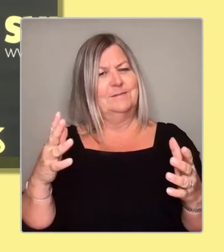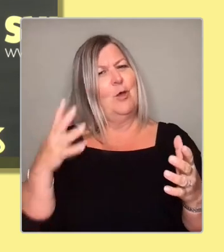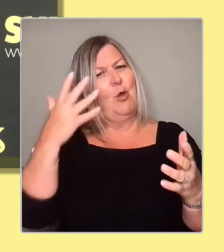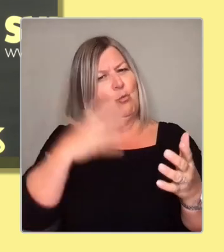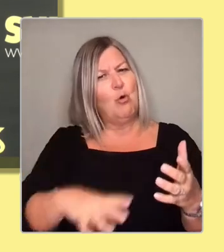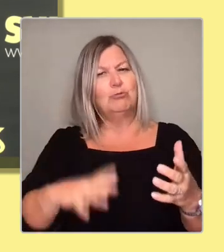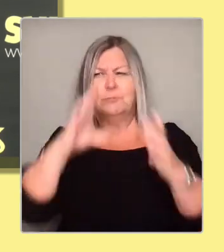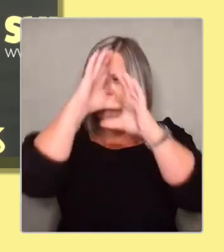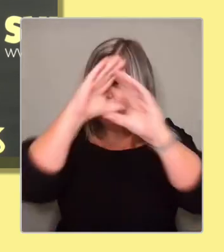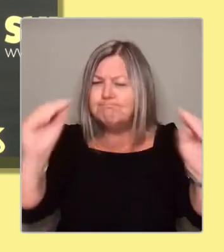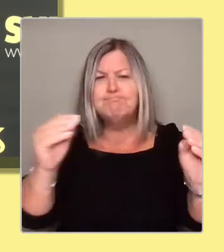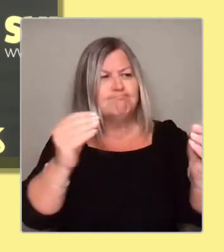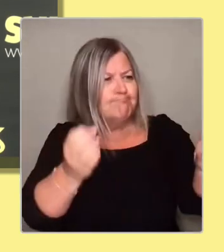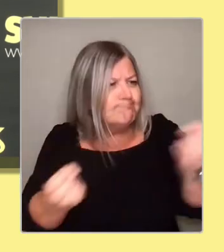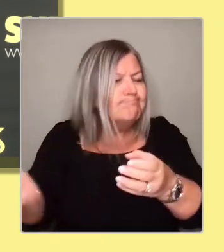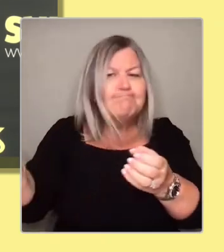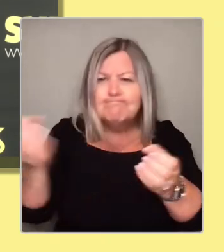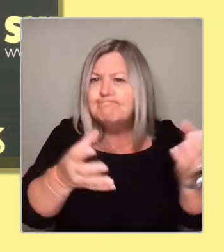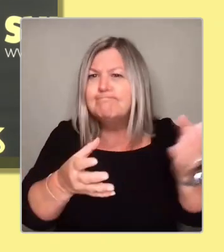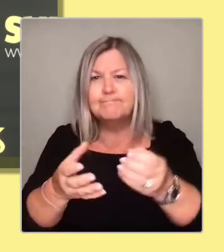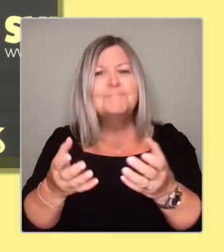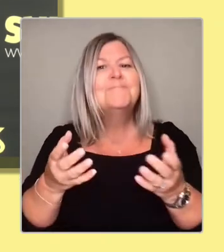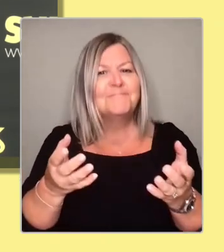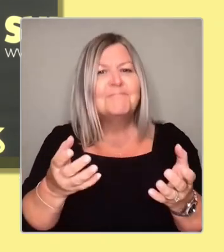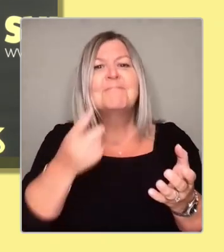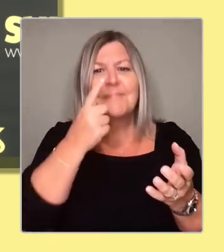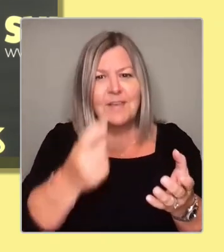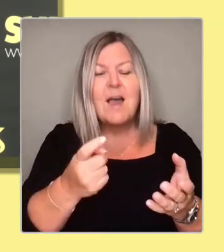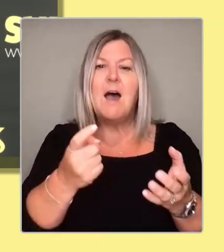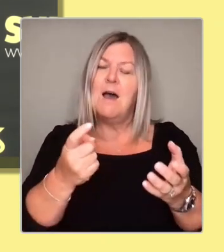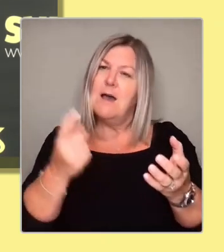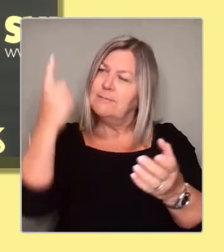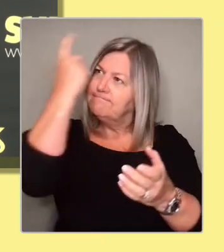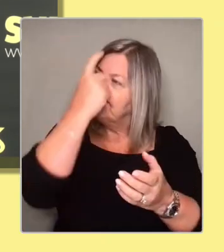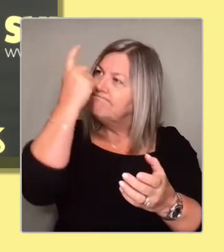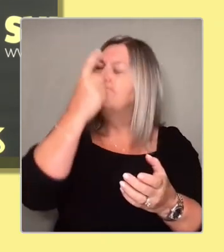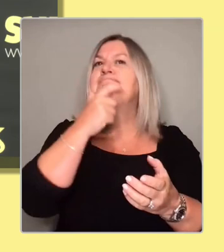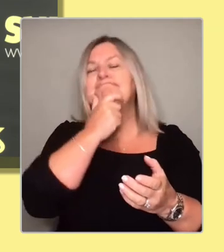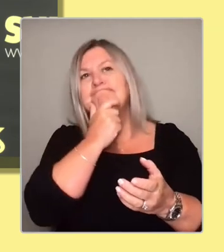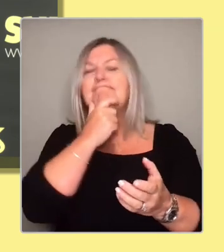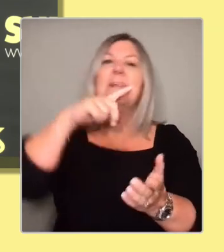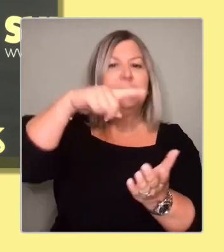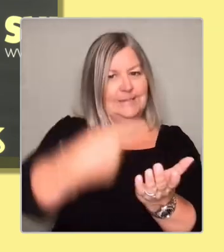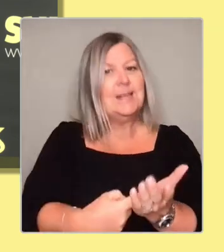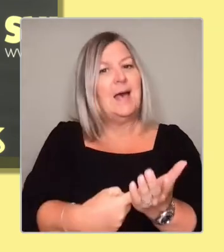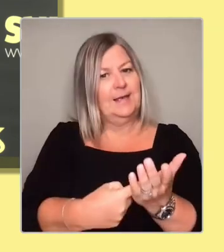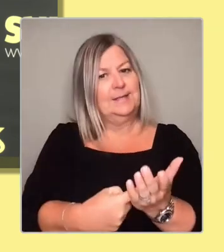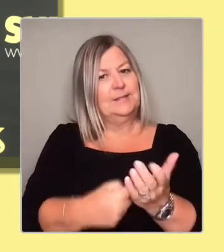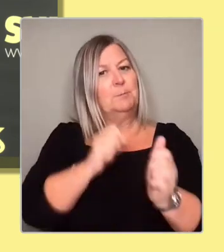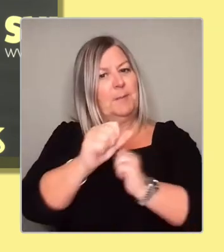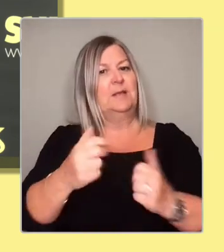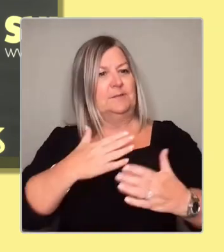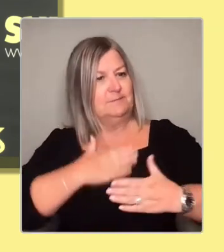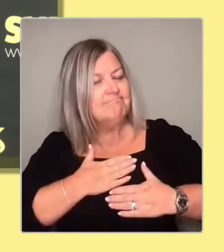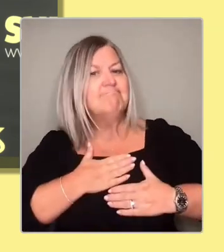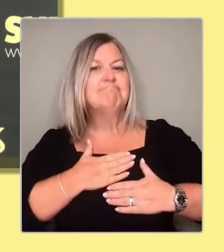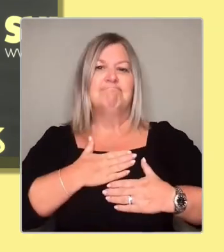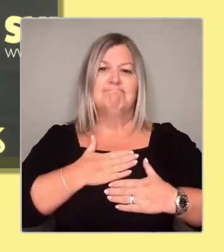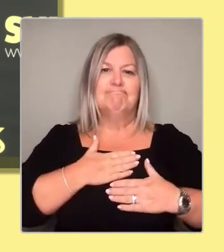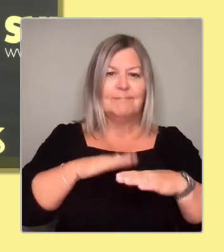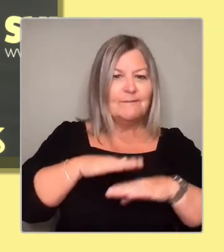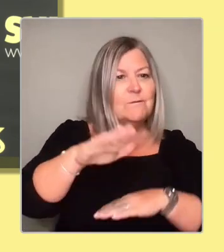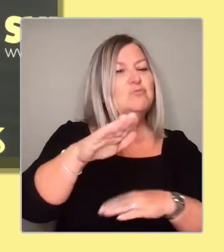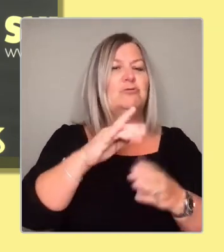of us can reach the right decision, the best decision that we feel we can make in choosing who our next leader will be.